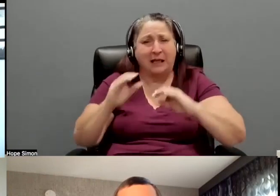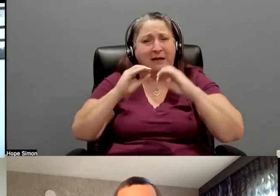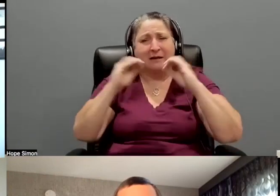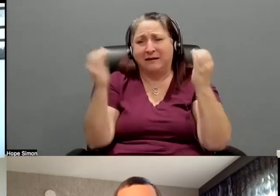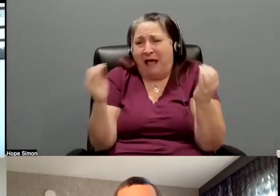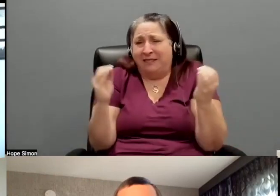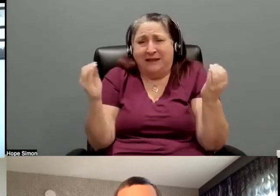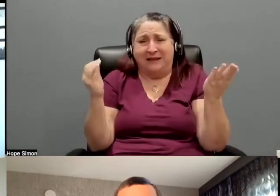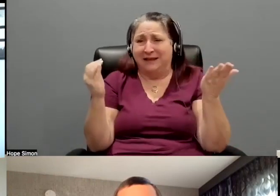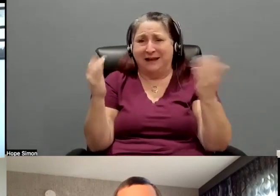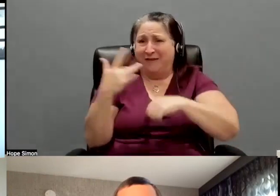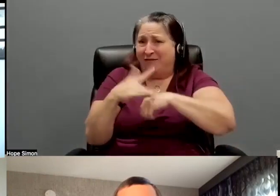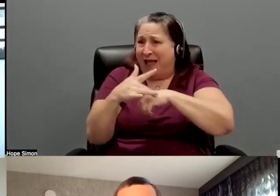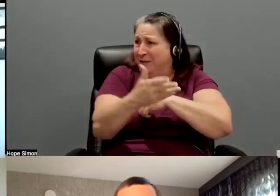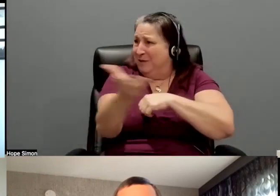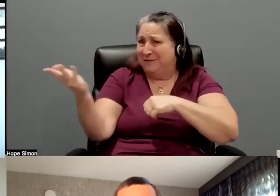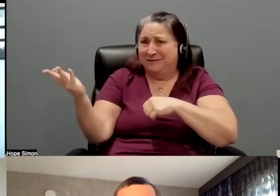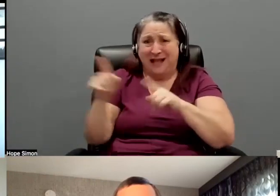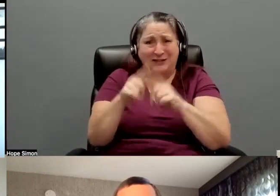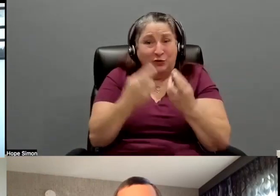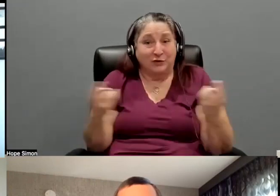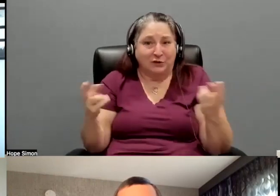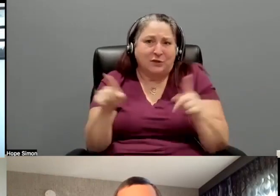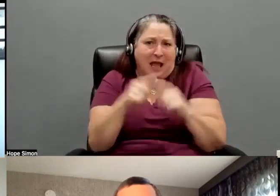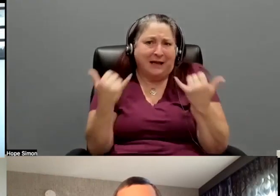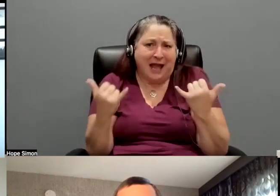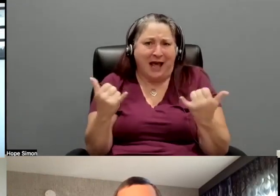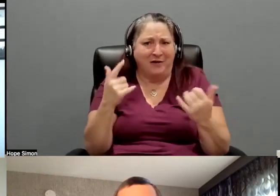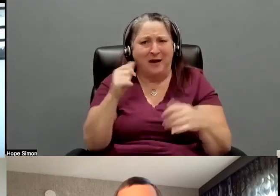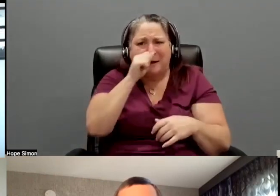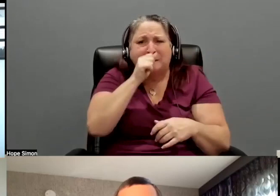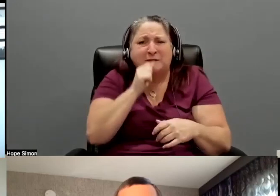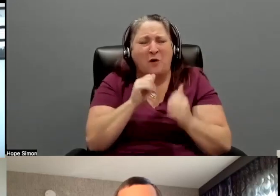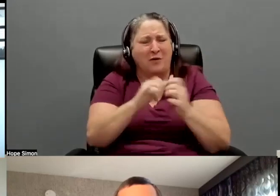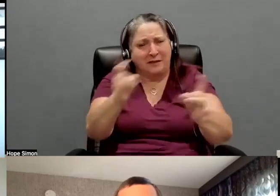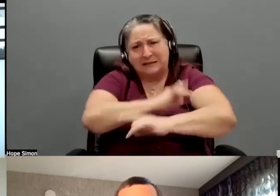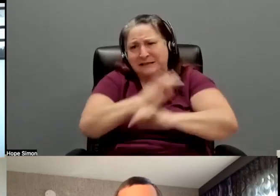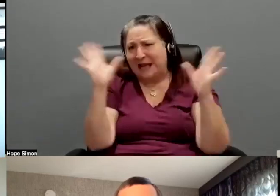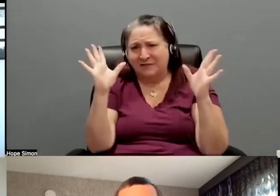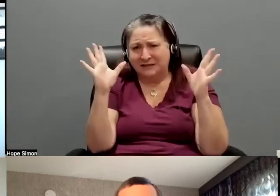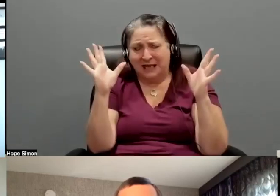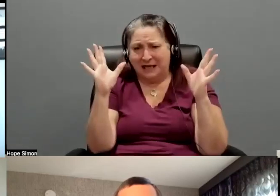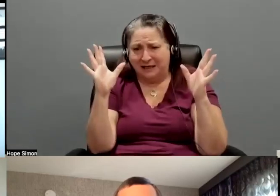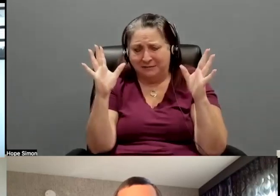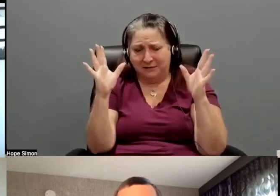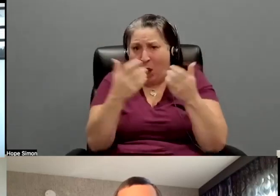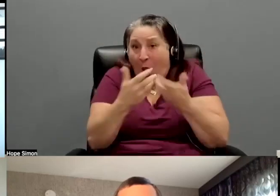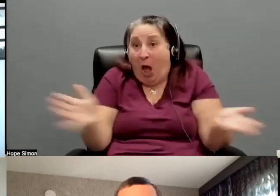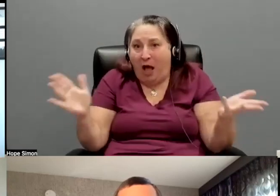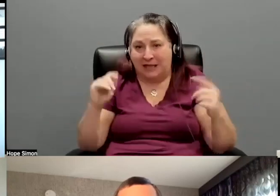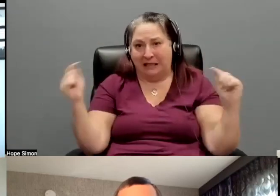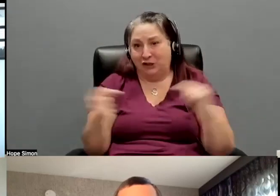available as a resource. Like there is now to kind of cope with this devastating, you know, loss and injury.